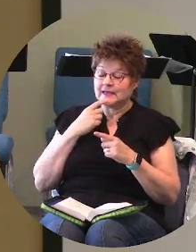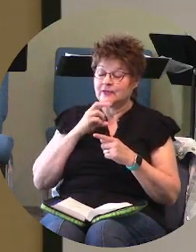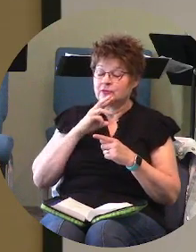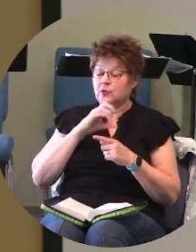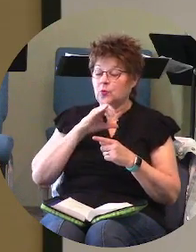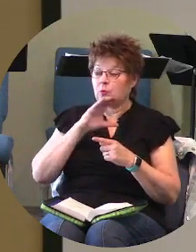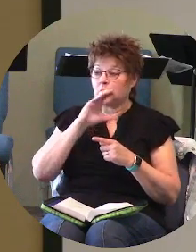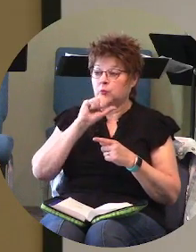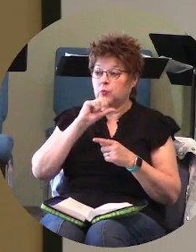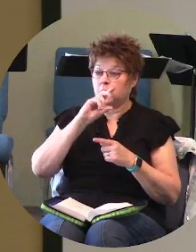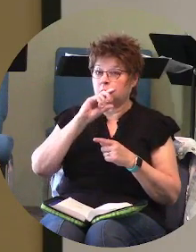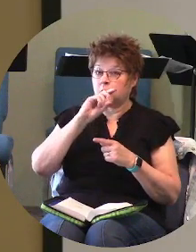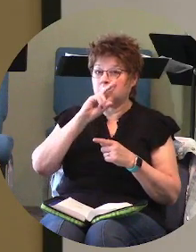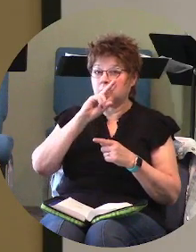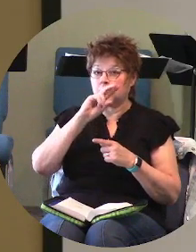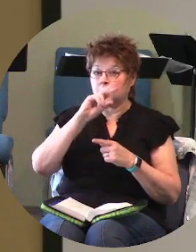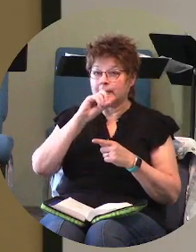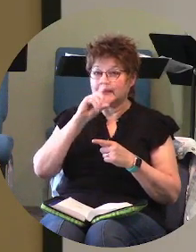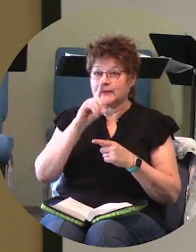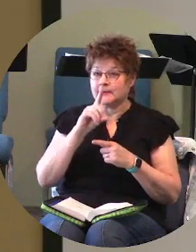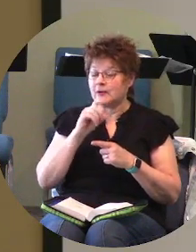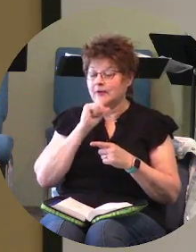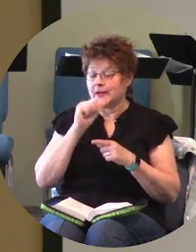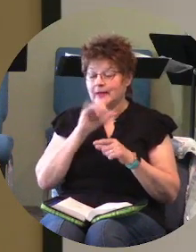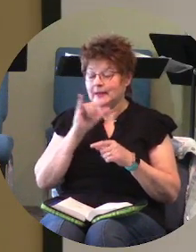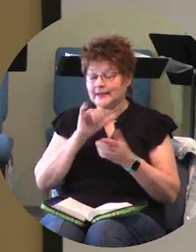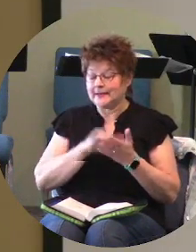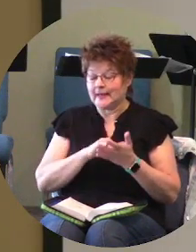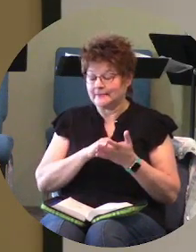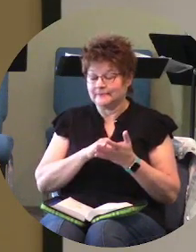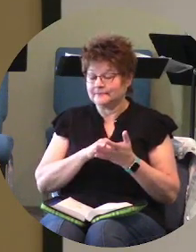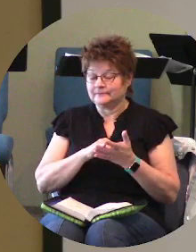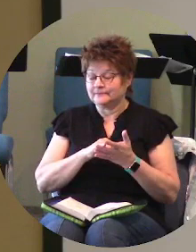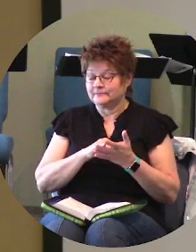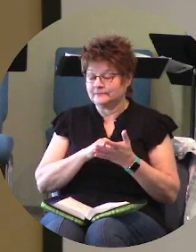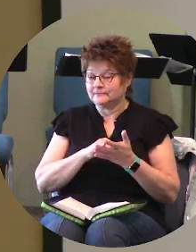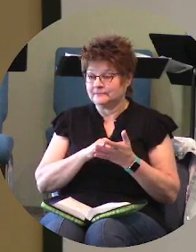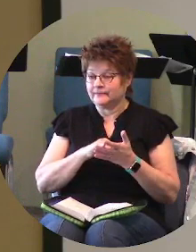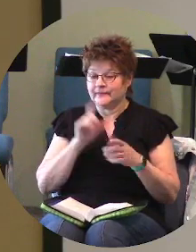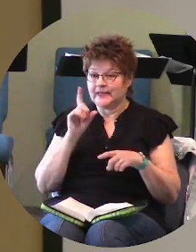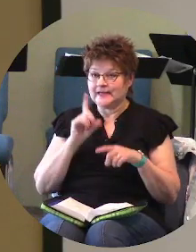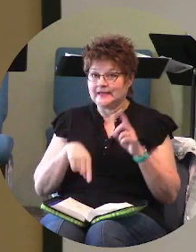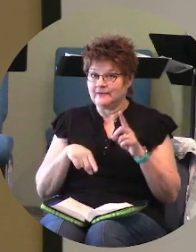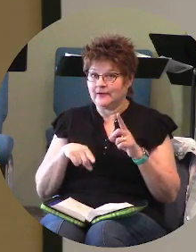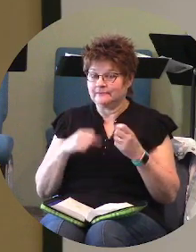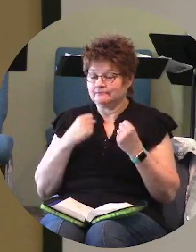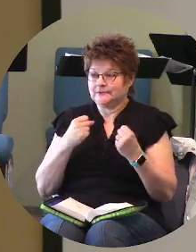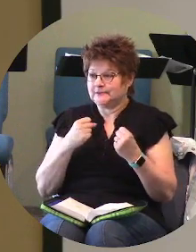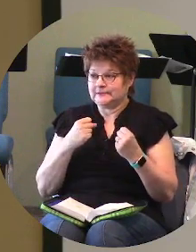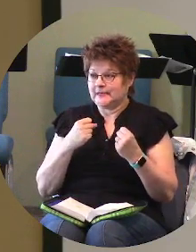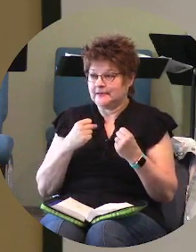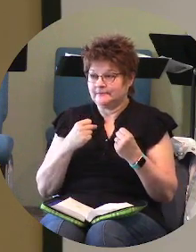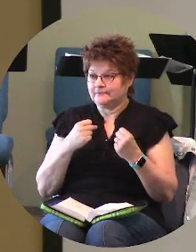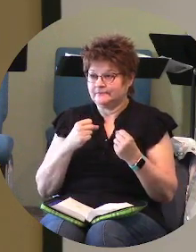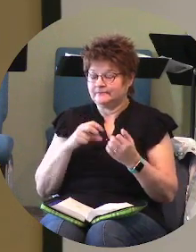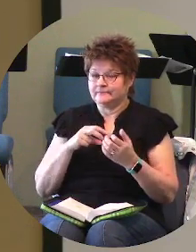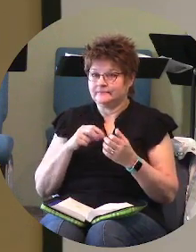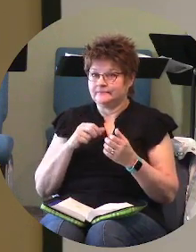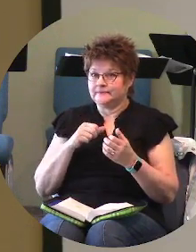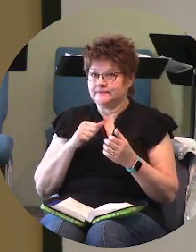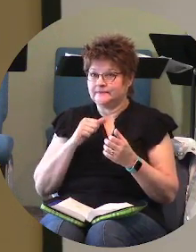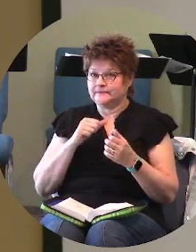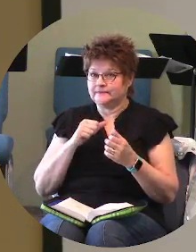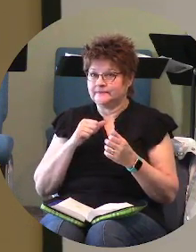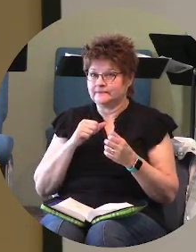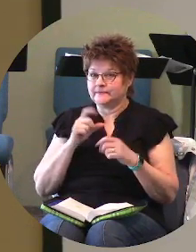walk with me those that don't love me those that aren't my kids they they they can't stand firm they can't prosper spiritually